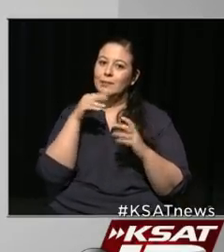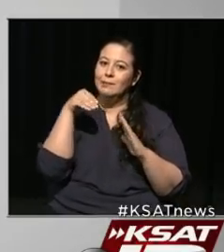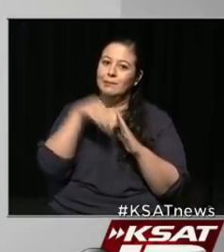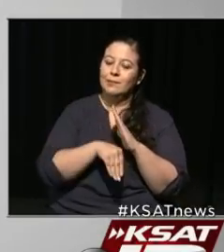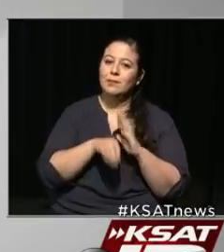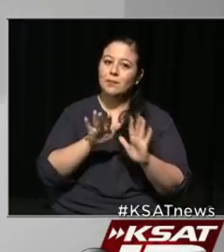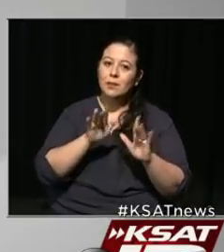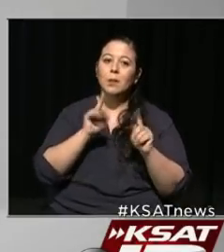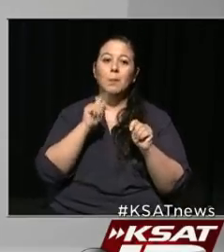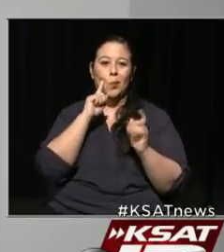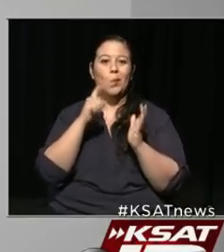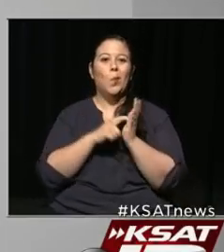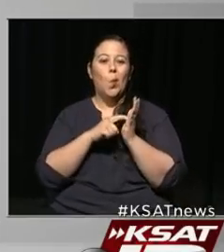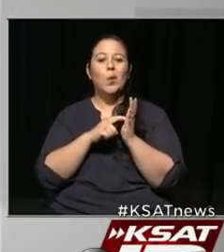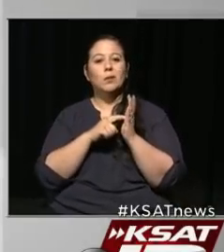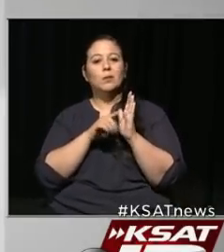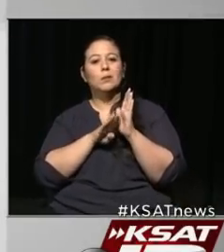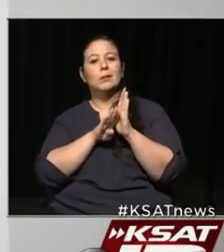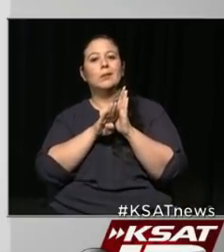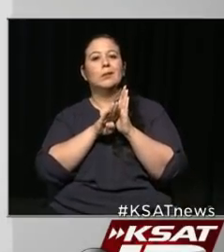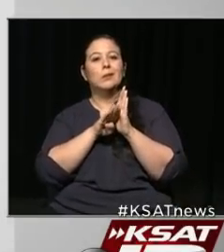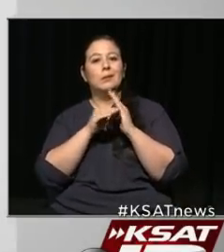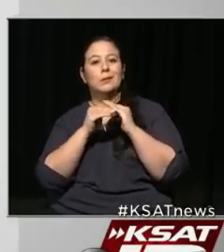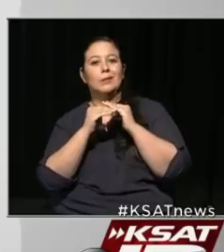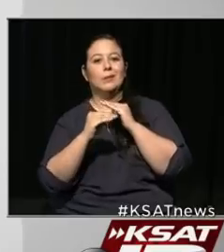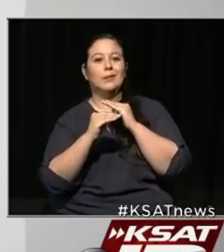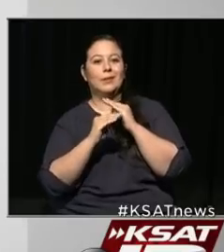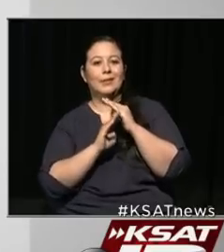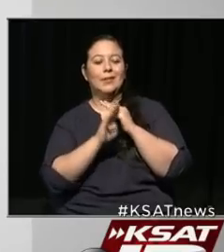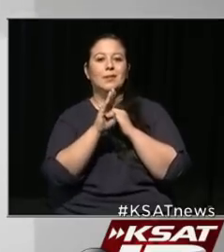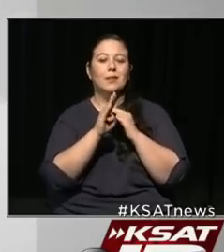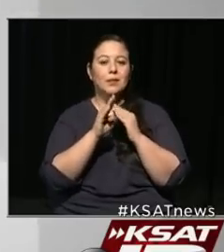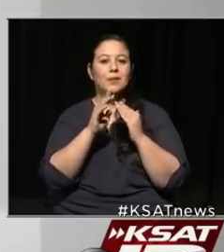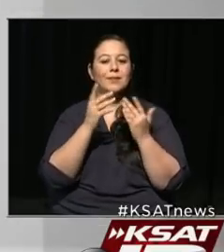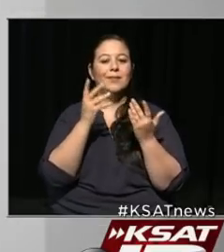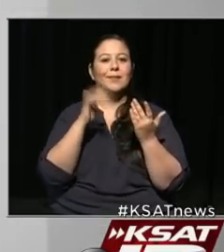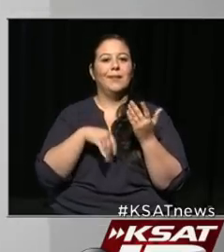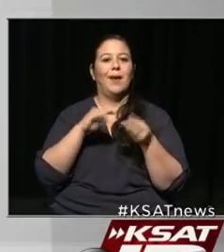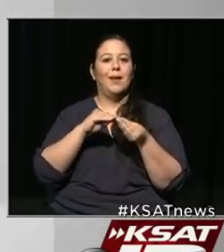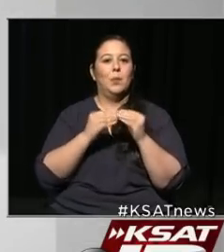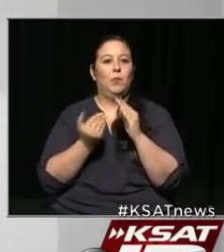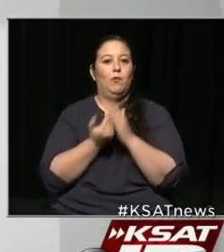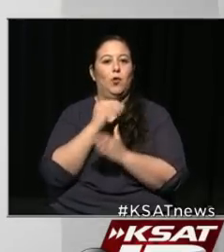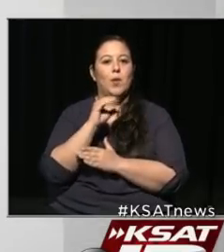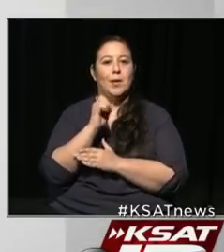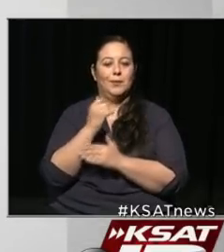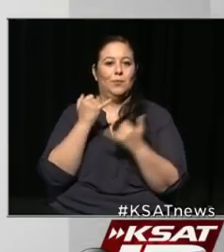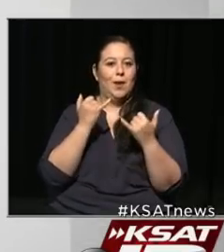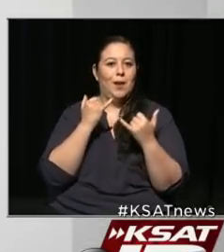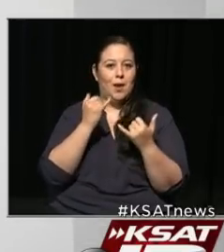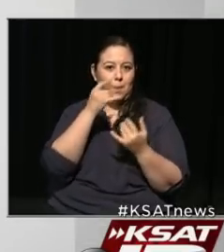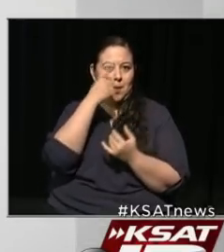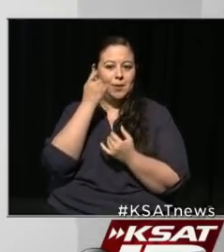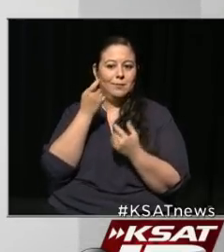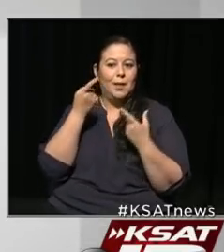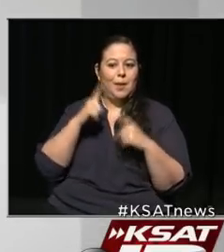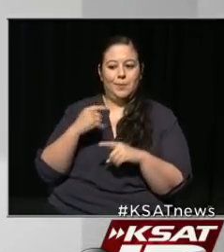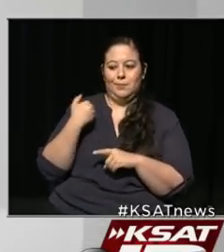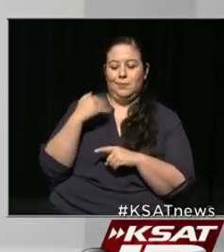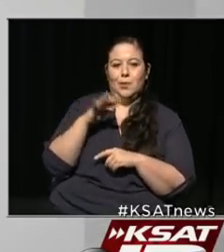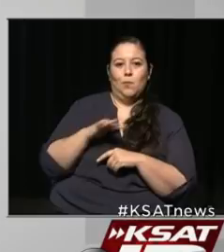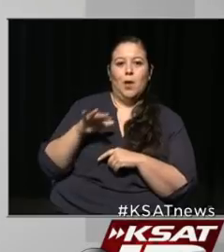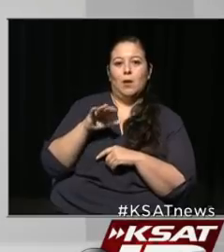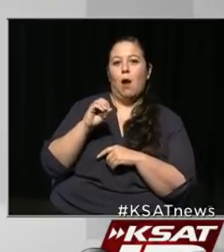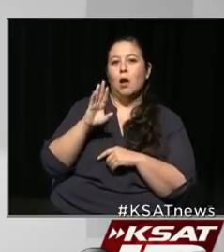but we have seen a plateauing and now a slight increase, a rebound in the number of new cases as a result of the uptick that started around the second